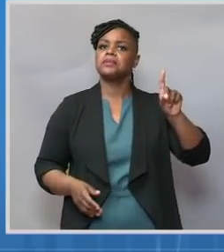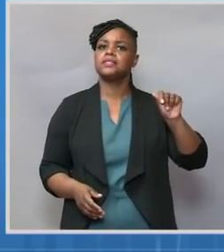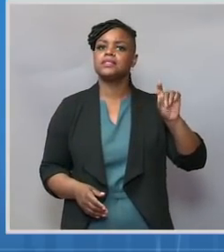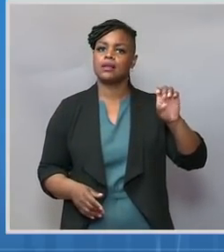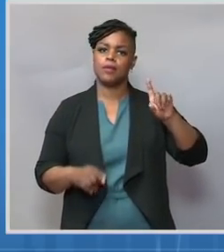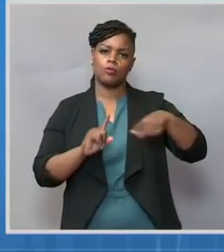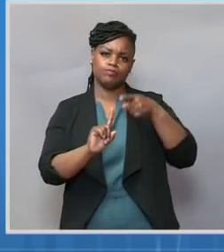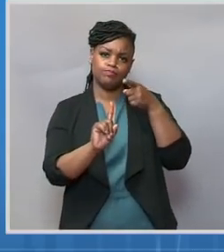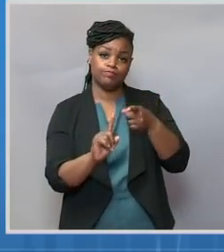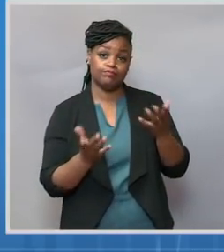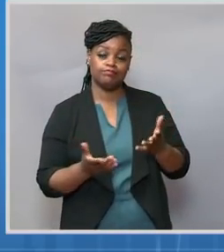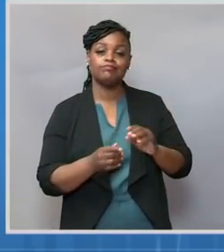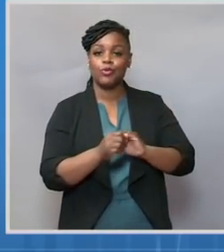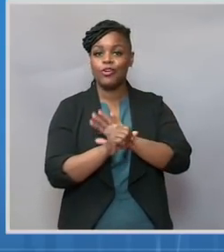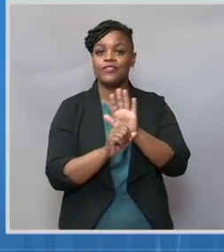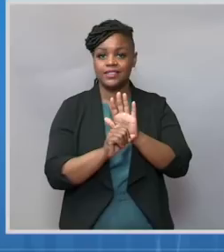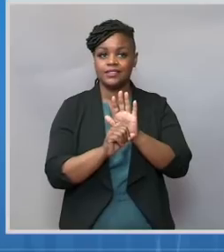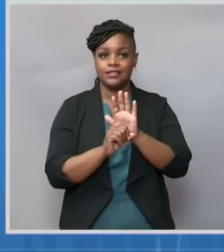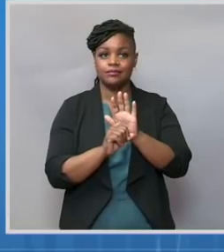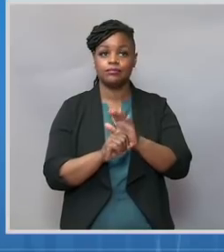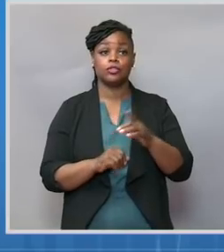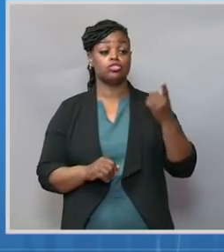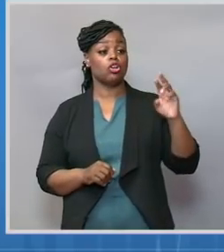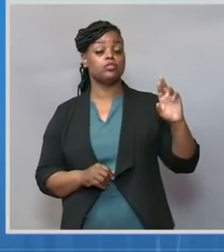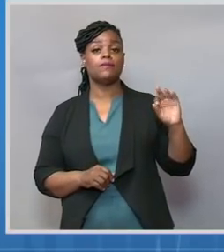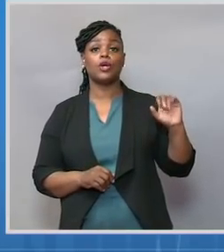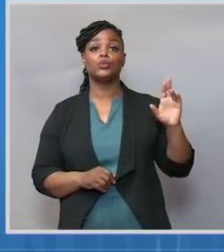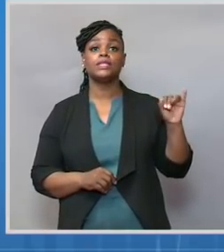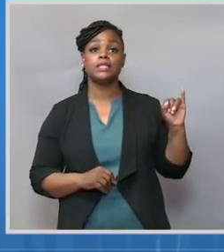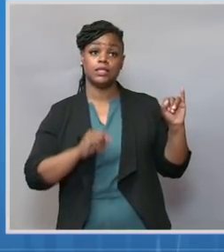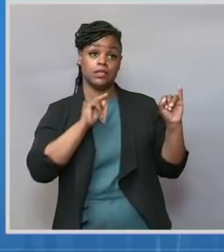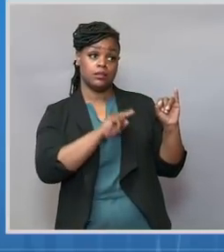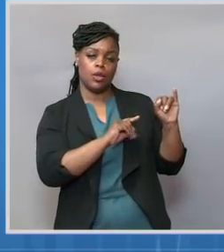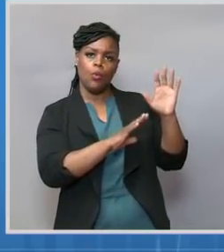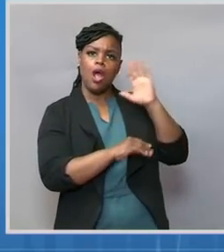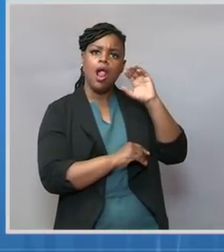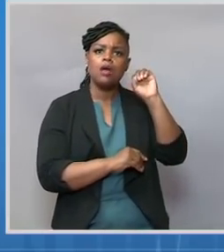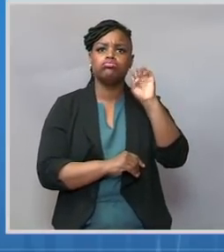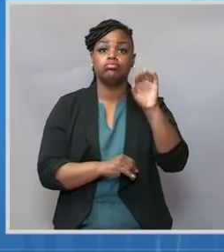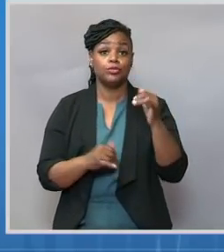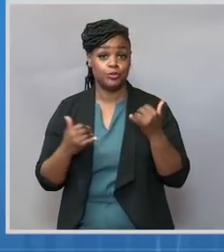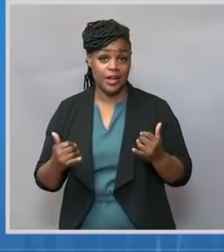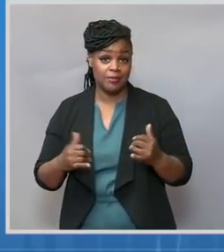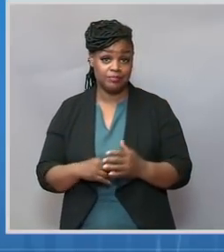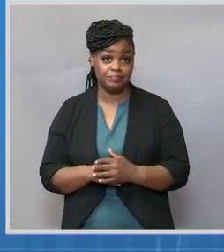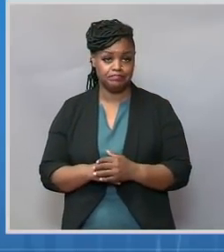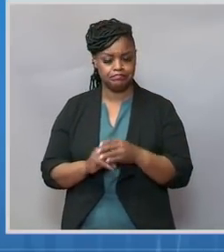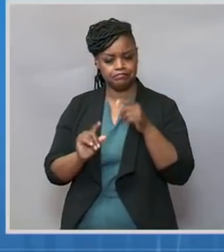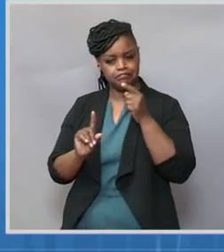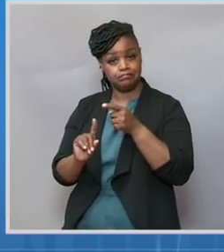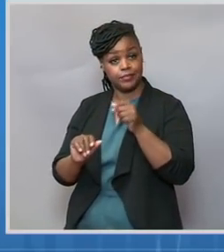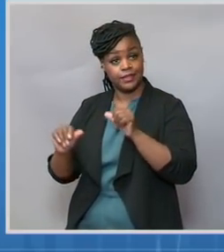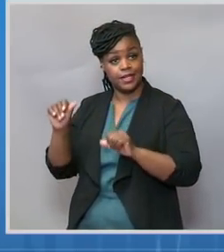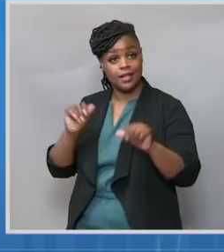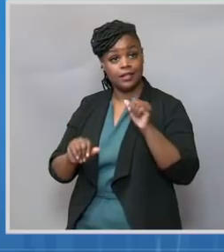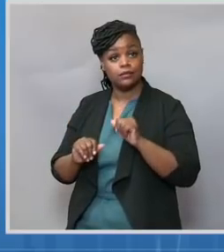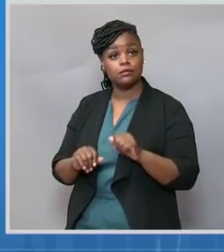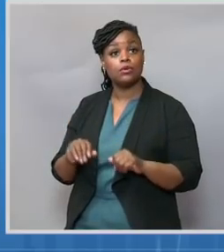Dr. Fauci will highlight the latest science. And Dr. Murthy will share an update on our efforts to strengthen